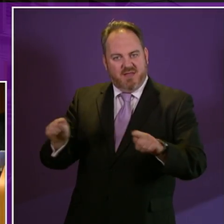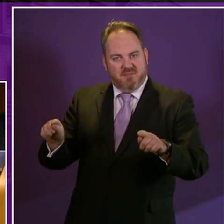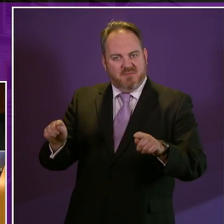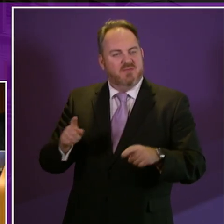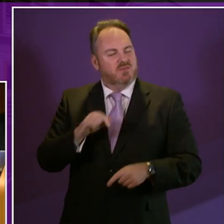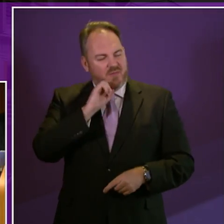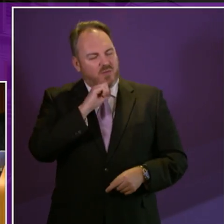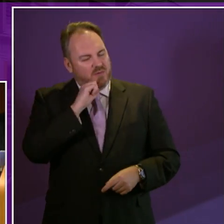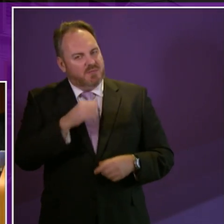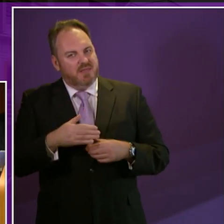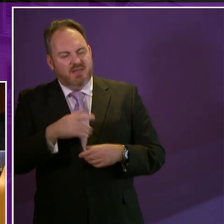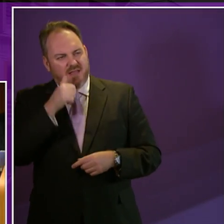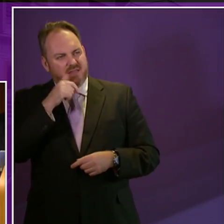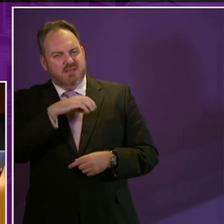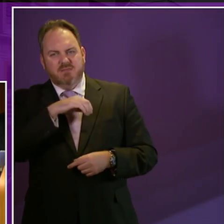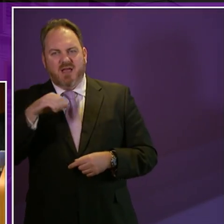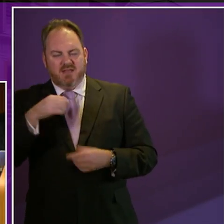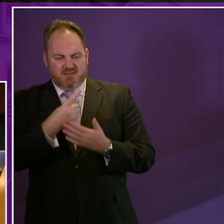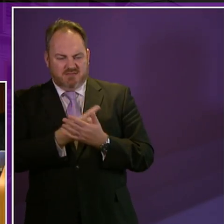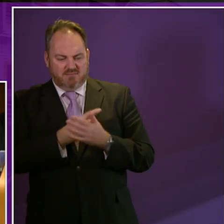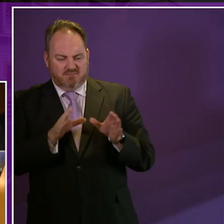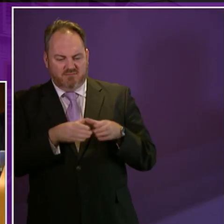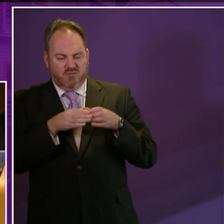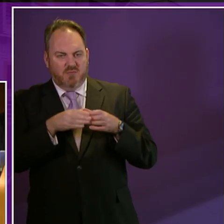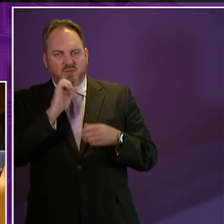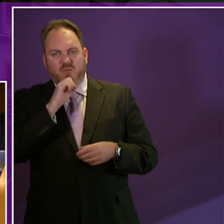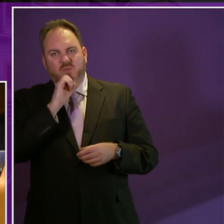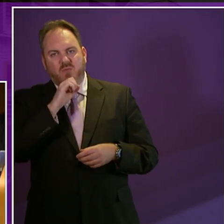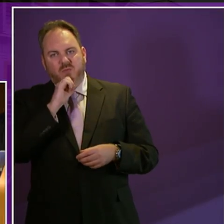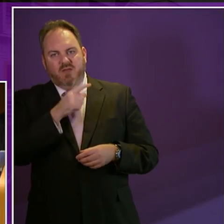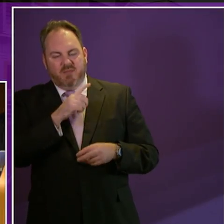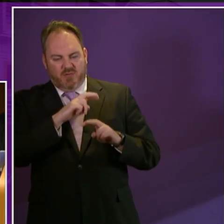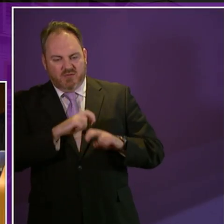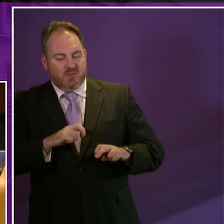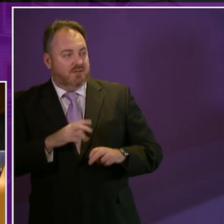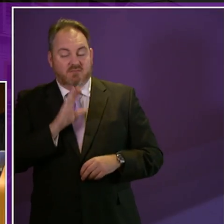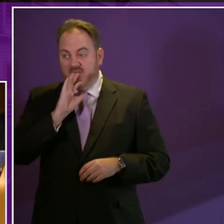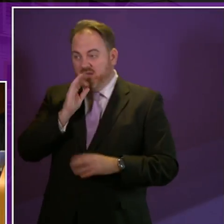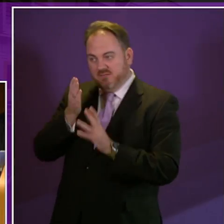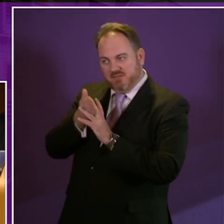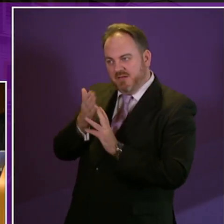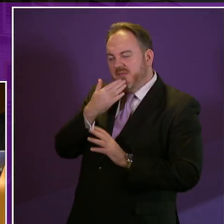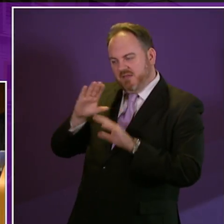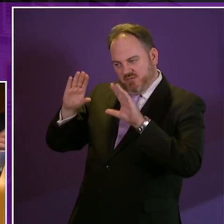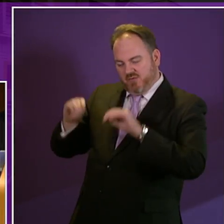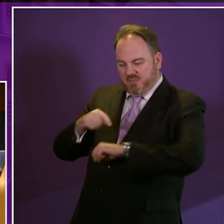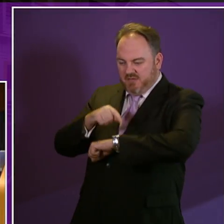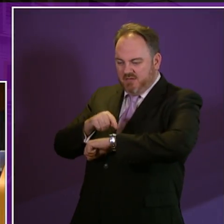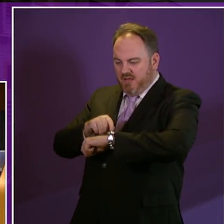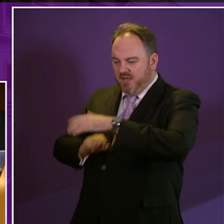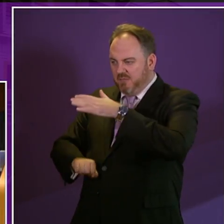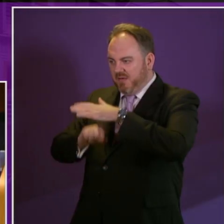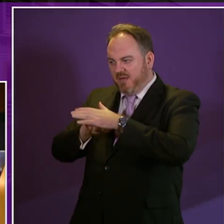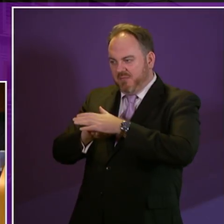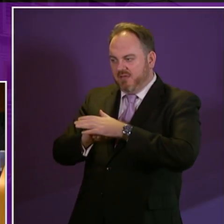self-directed support and how it's rolled out across local authorities but I look forward to reading